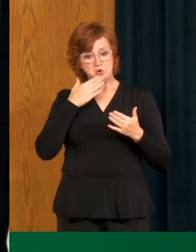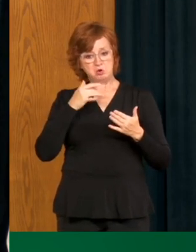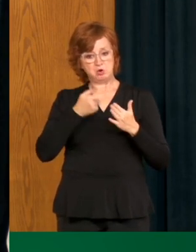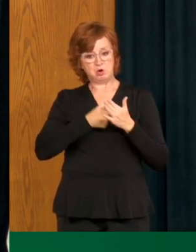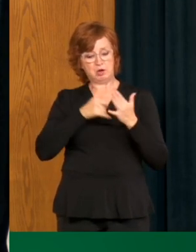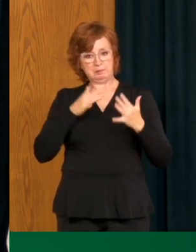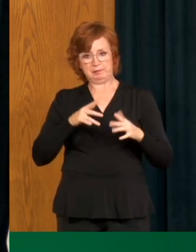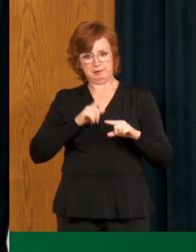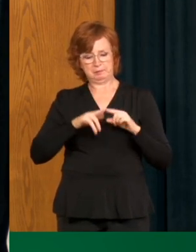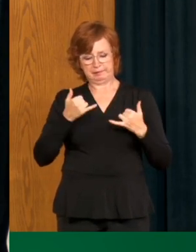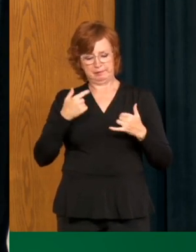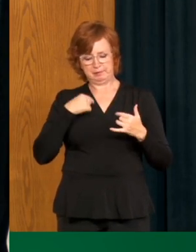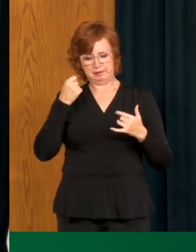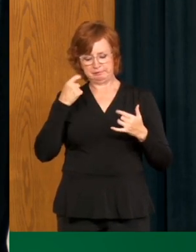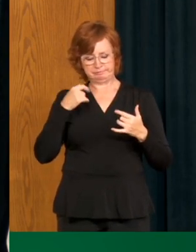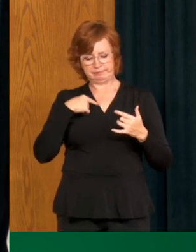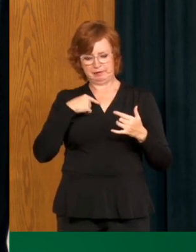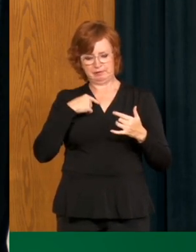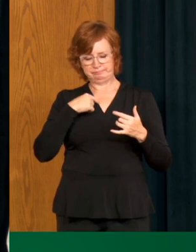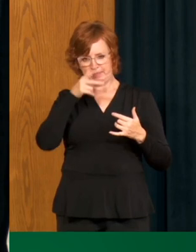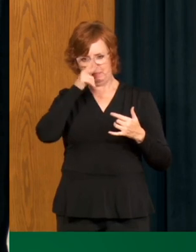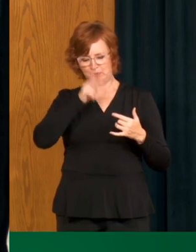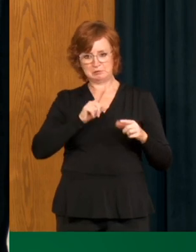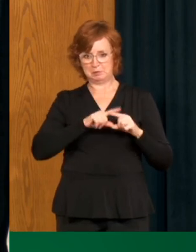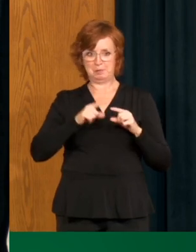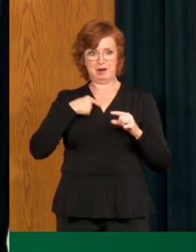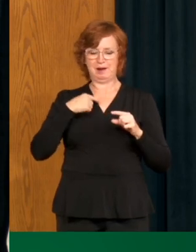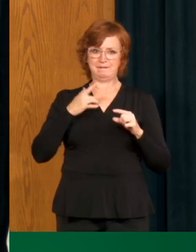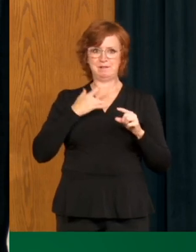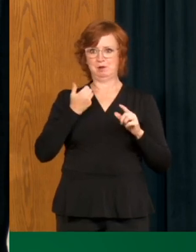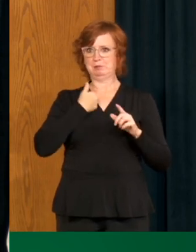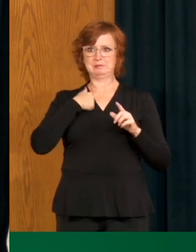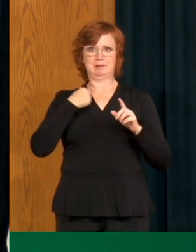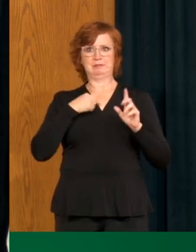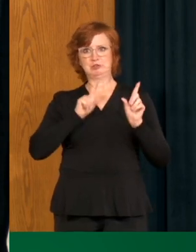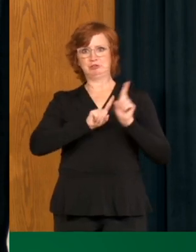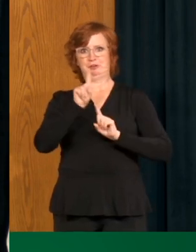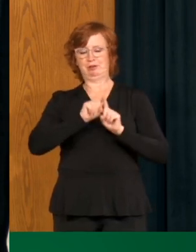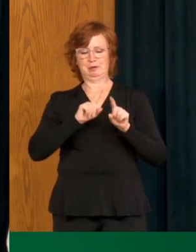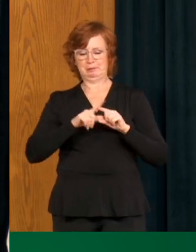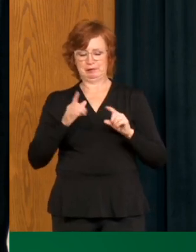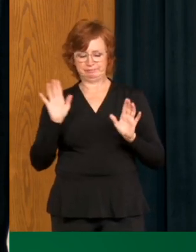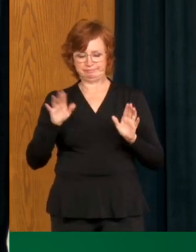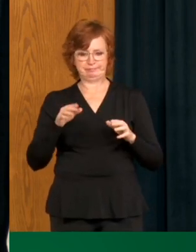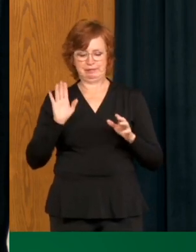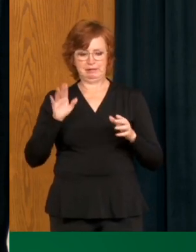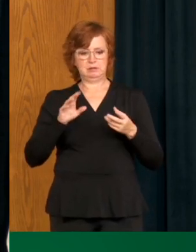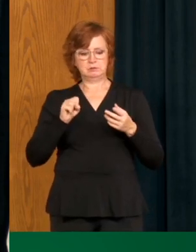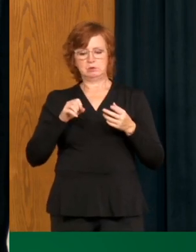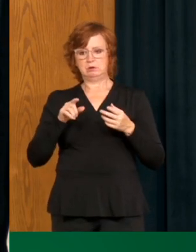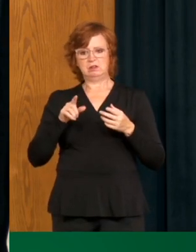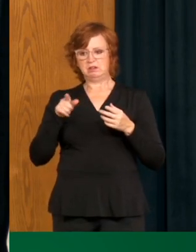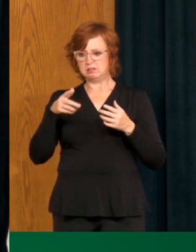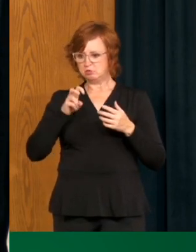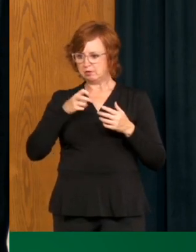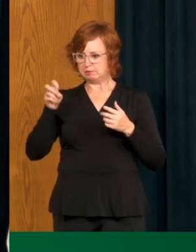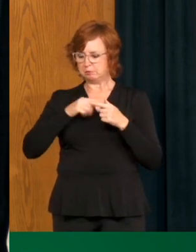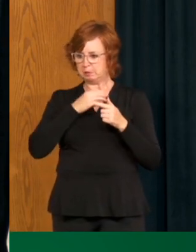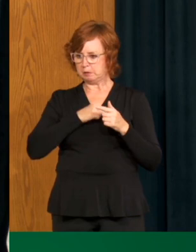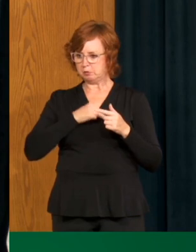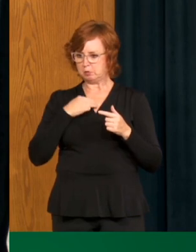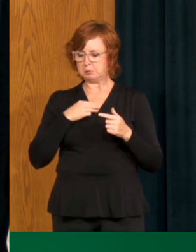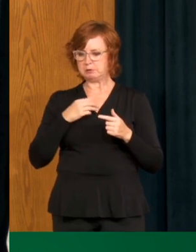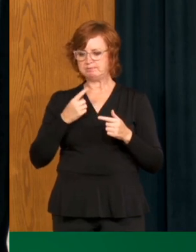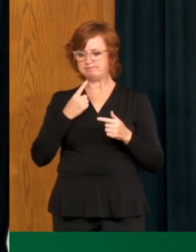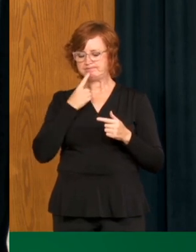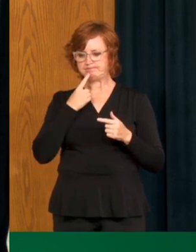as it turns out, I'm not, uh, very good at it. Um, but it is disappointing. Uh, there is, and it impacts everyone. Um, they are going